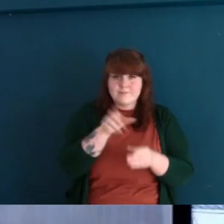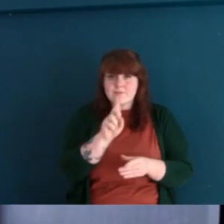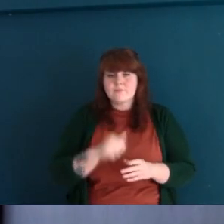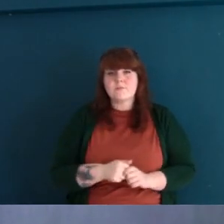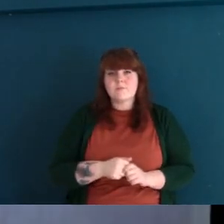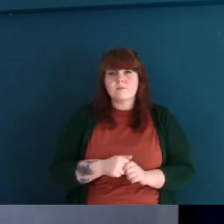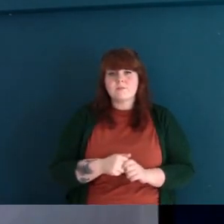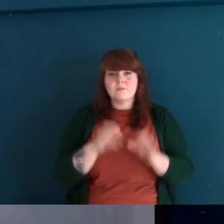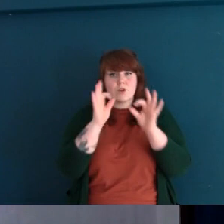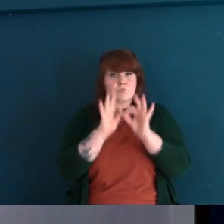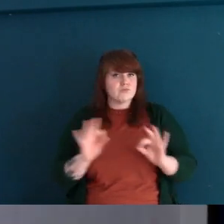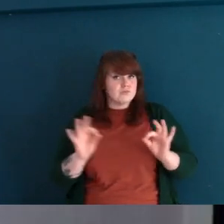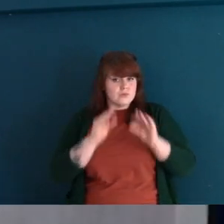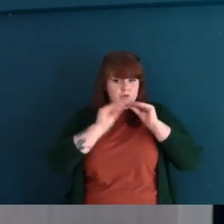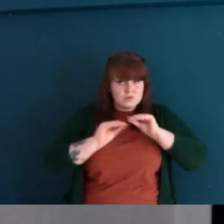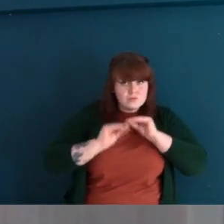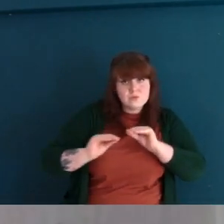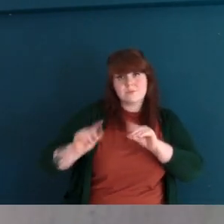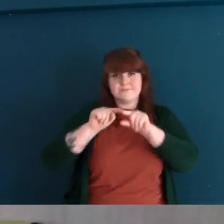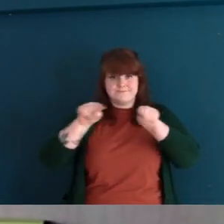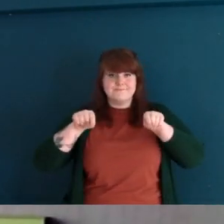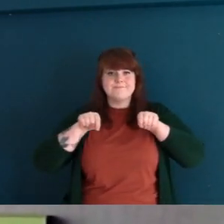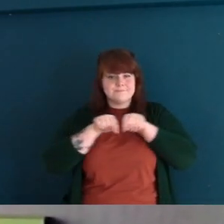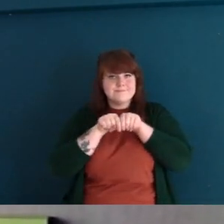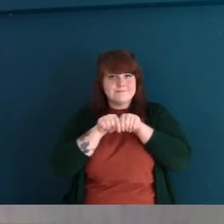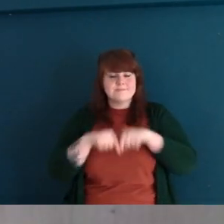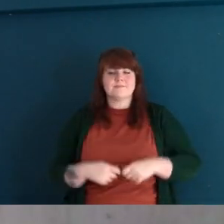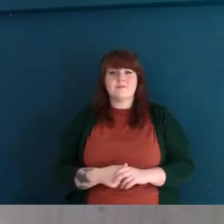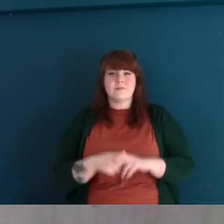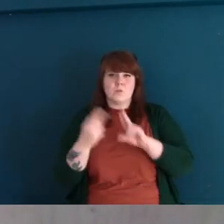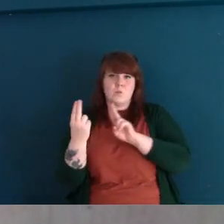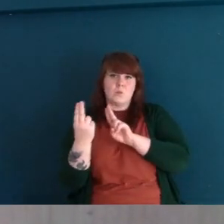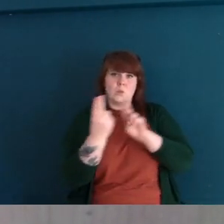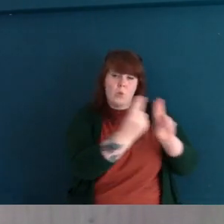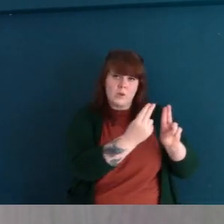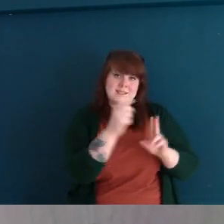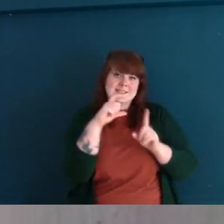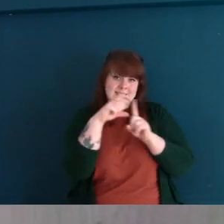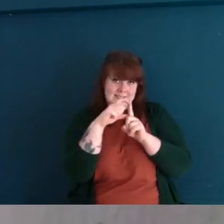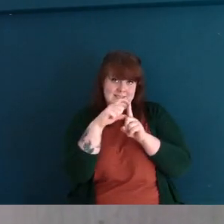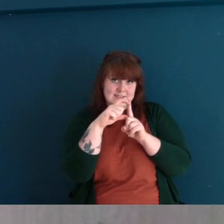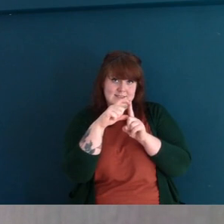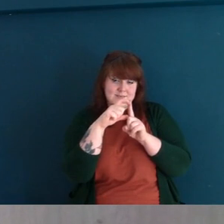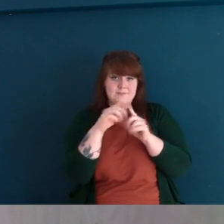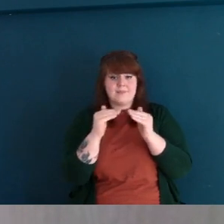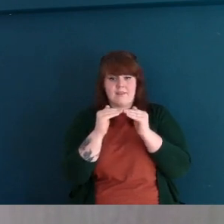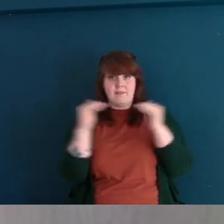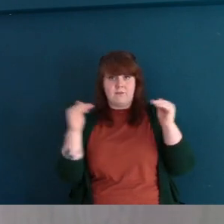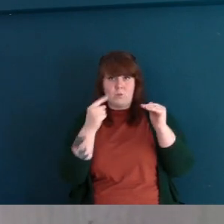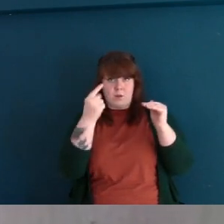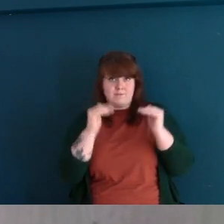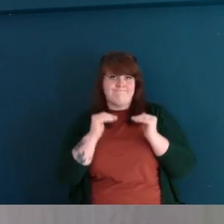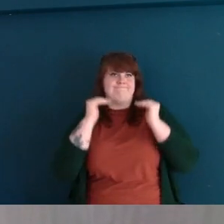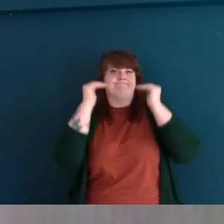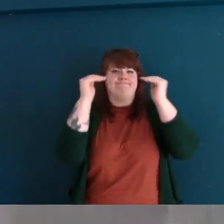Also in D1 we have music tuition rooms. So that's corridor D level 1 and room